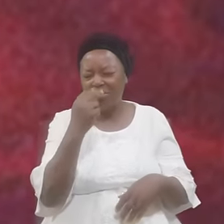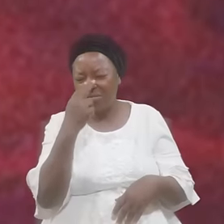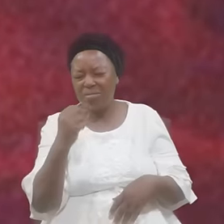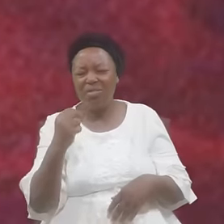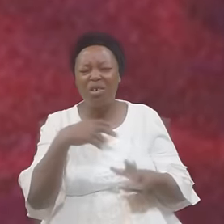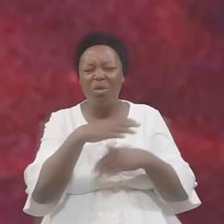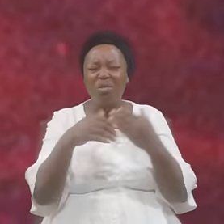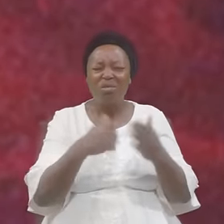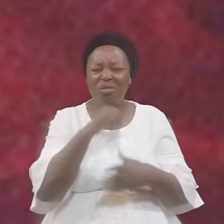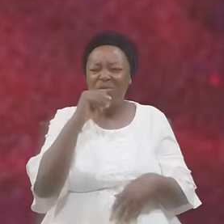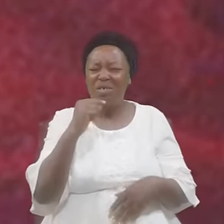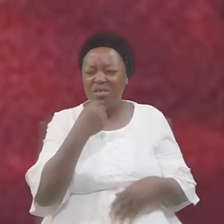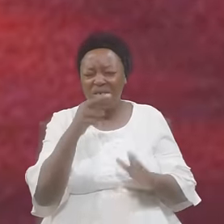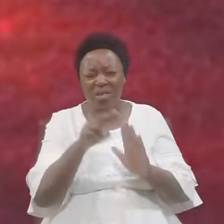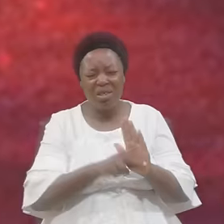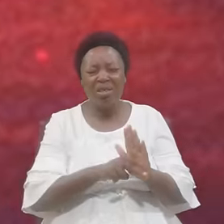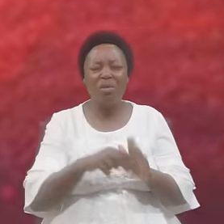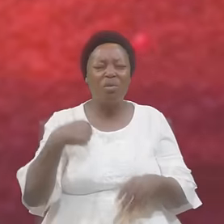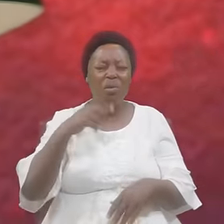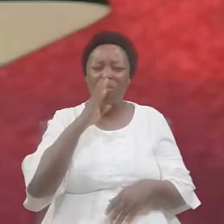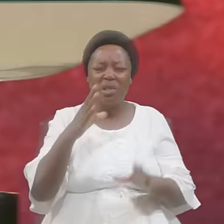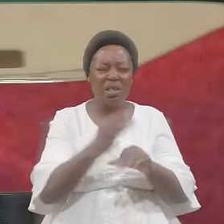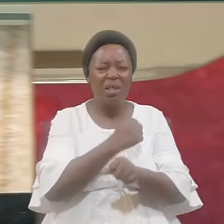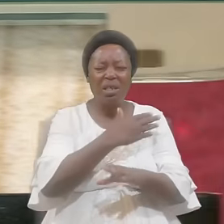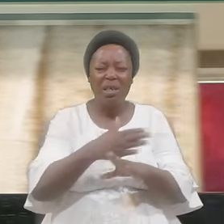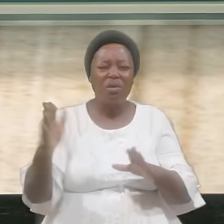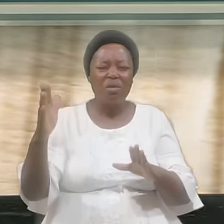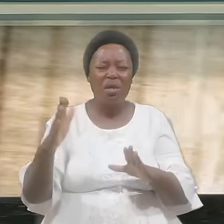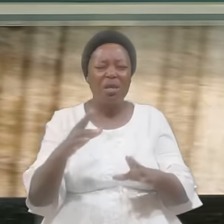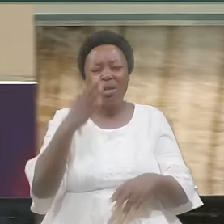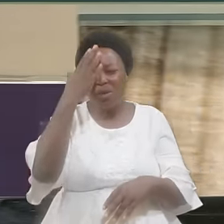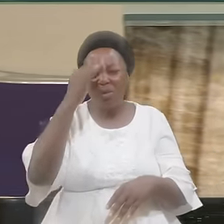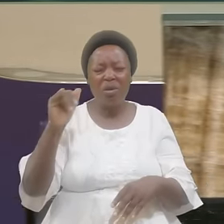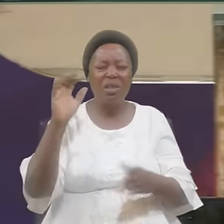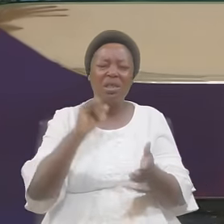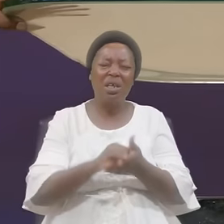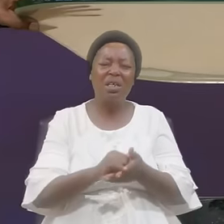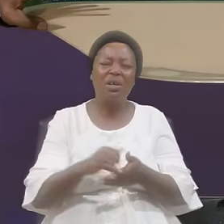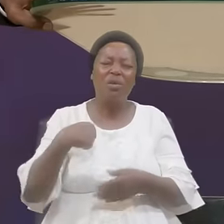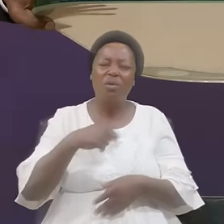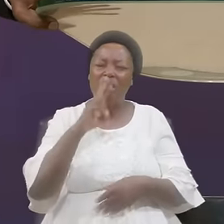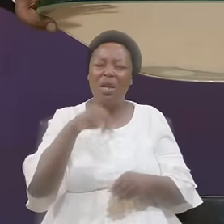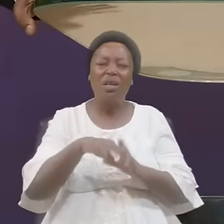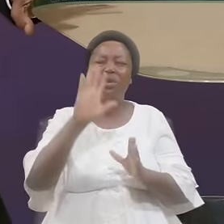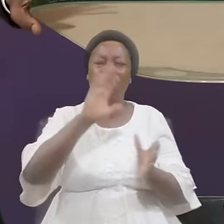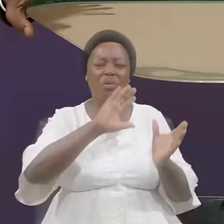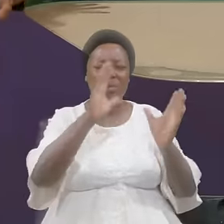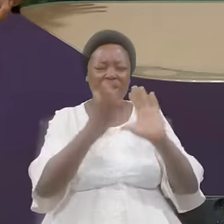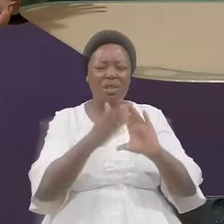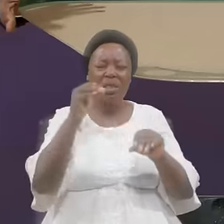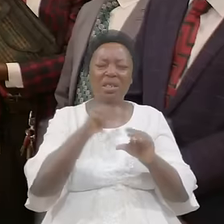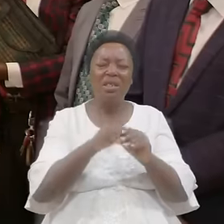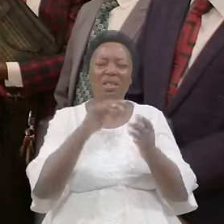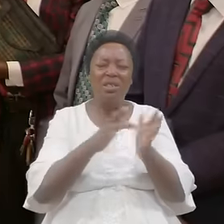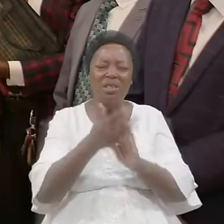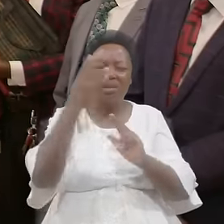superficiality will be taken away Knowing that when your presence in Jesus